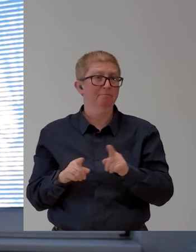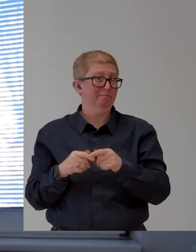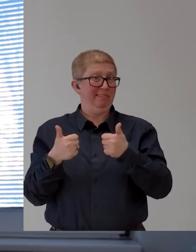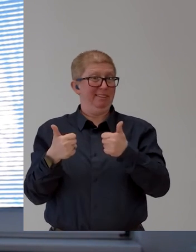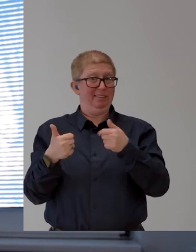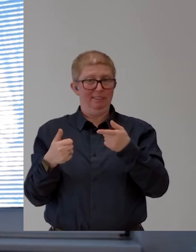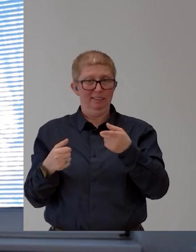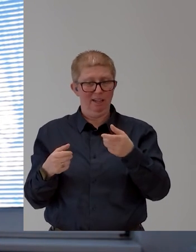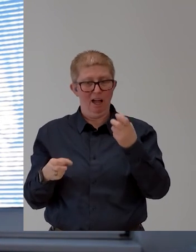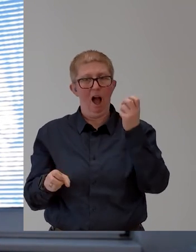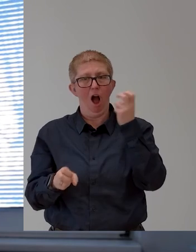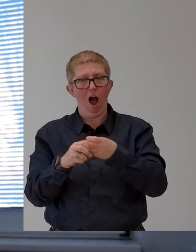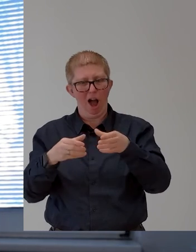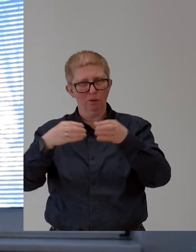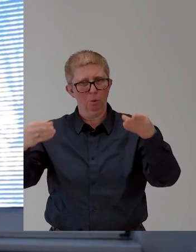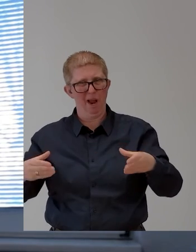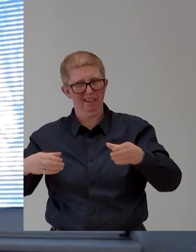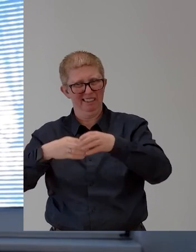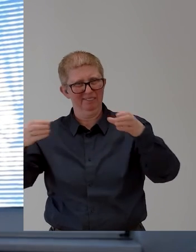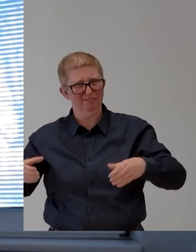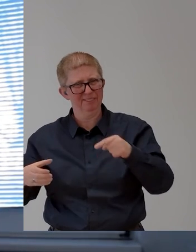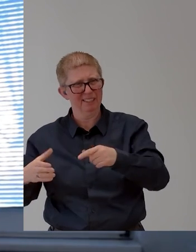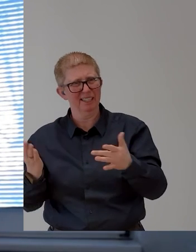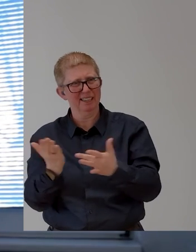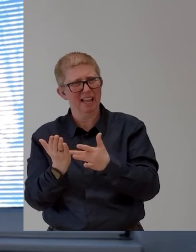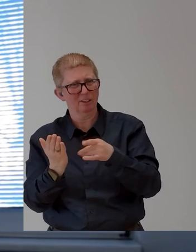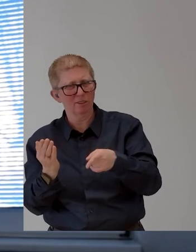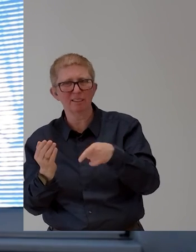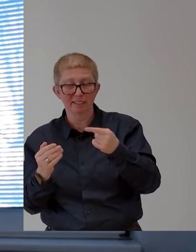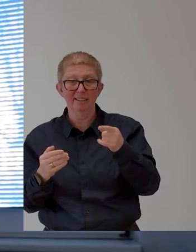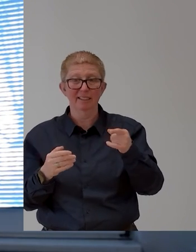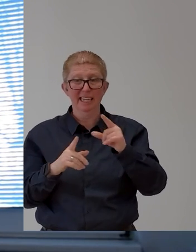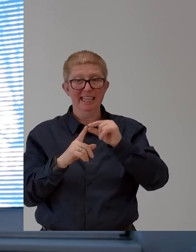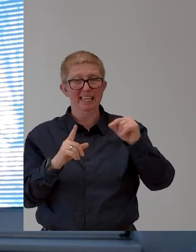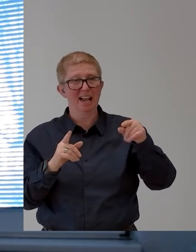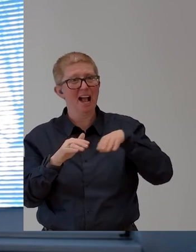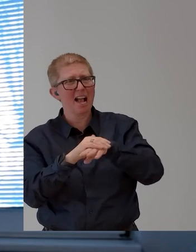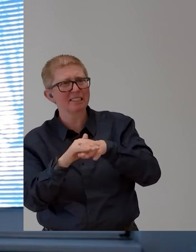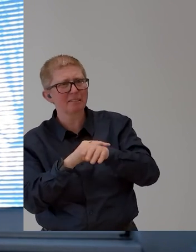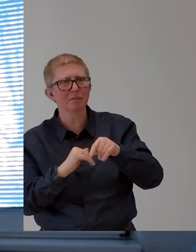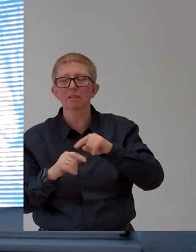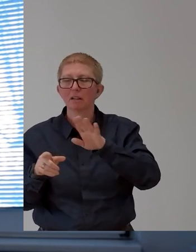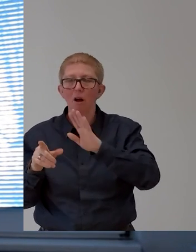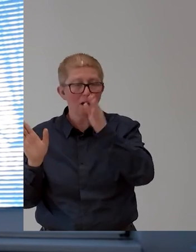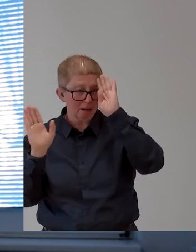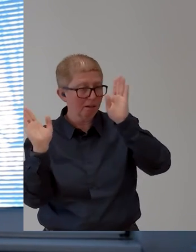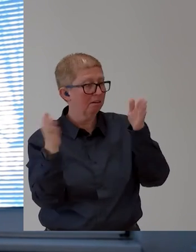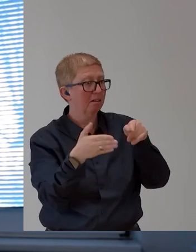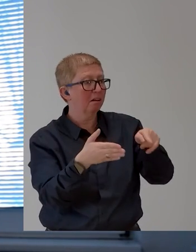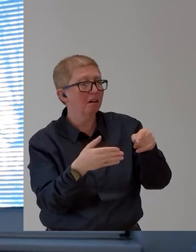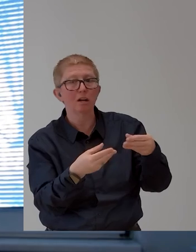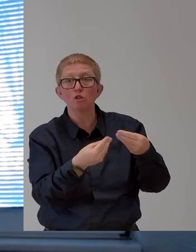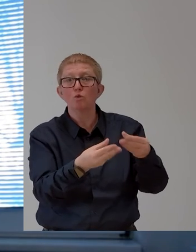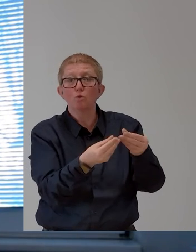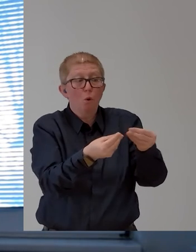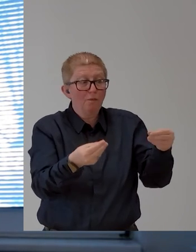design. We focus often in digital accessibility only on the software design or the user interface. But we need to also